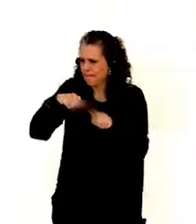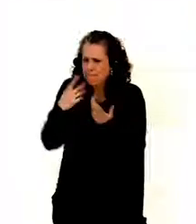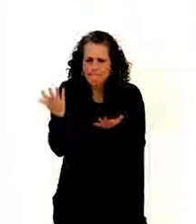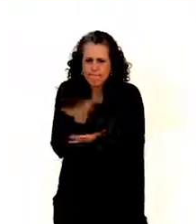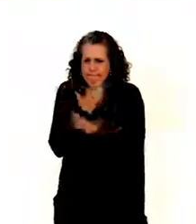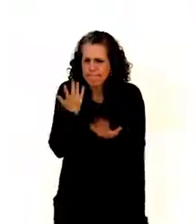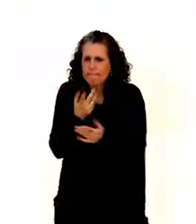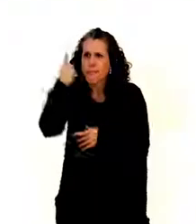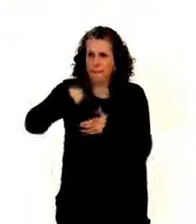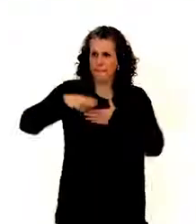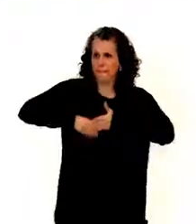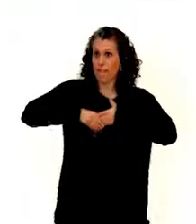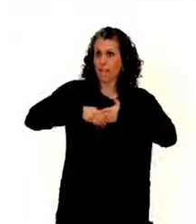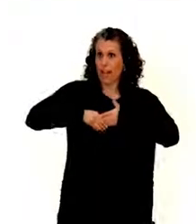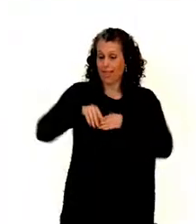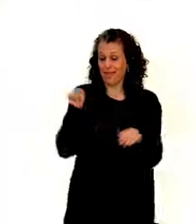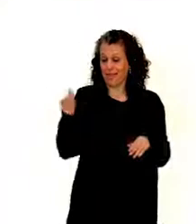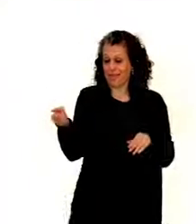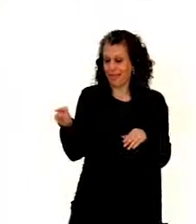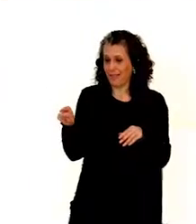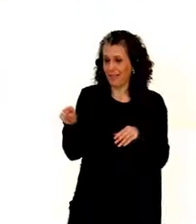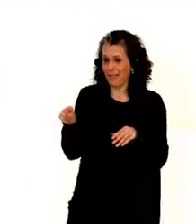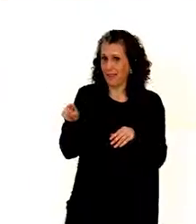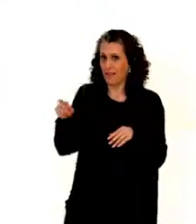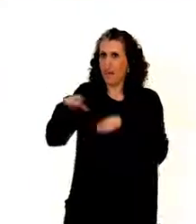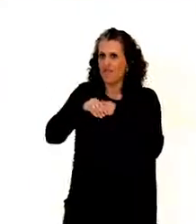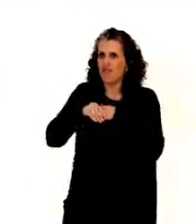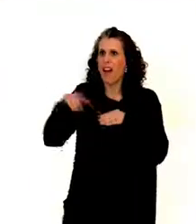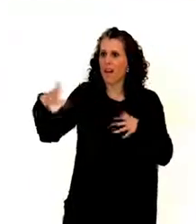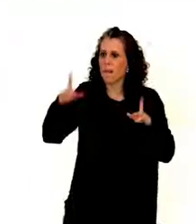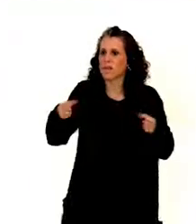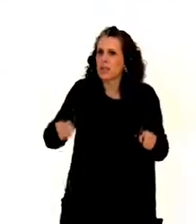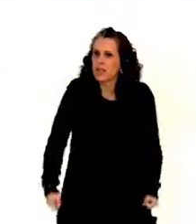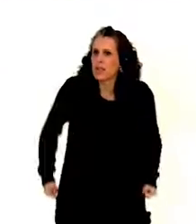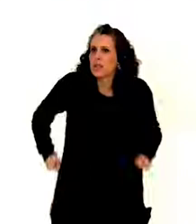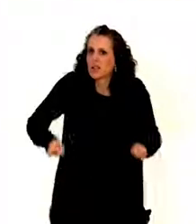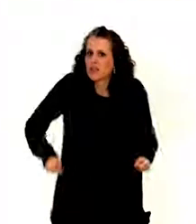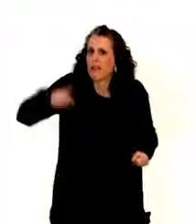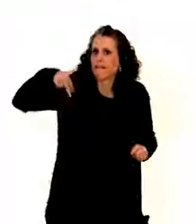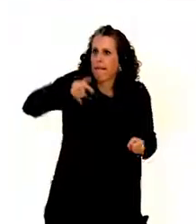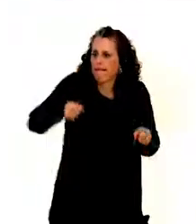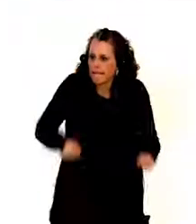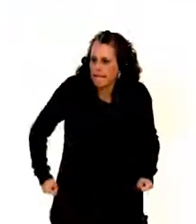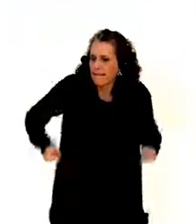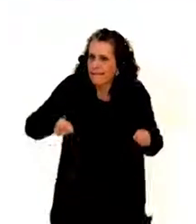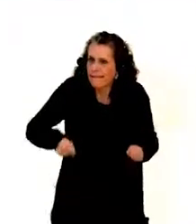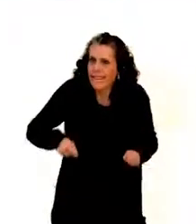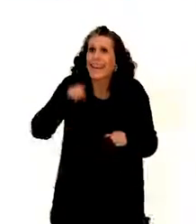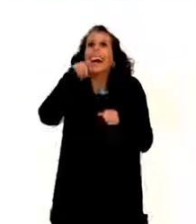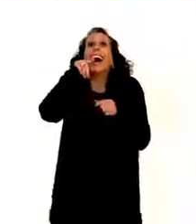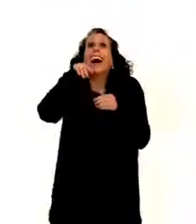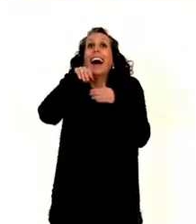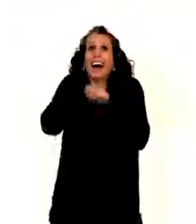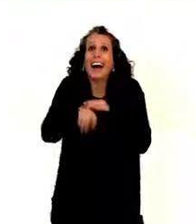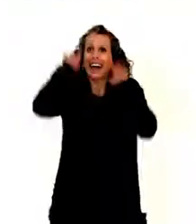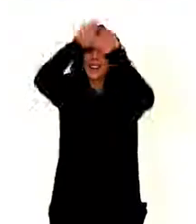a friend and colleague of mine who works with crutches went to the building. The building was partially accessible.